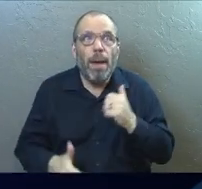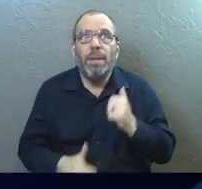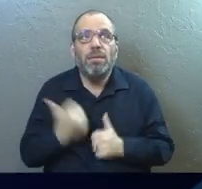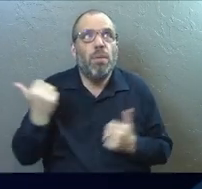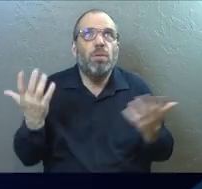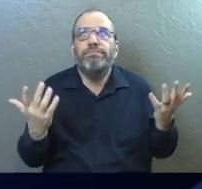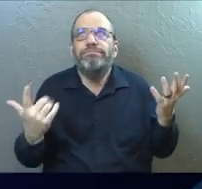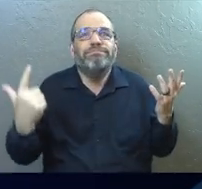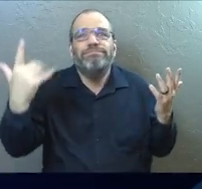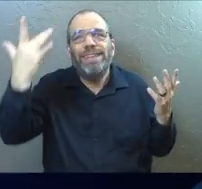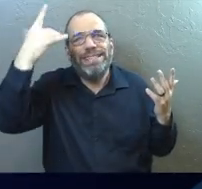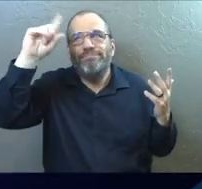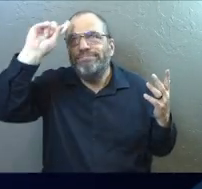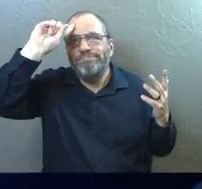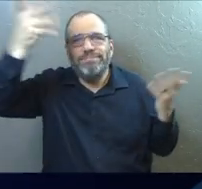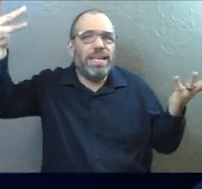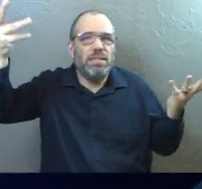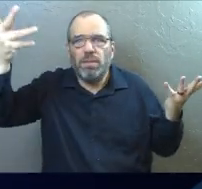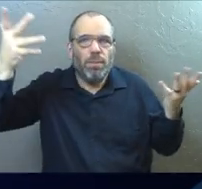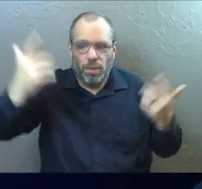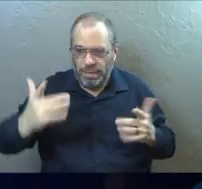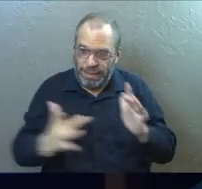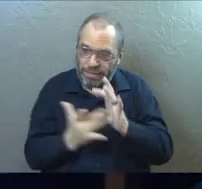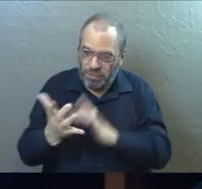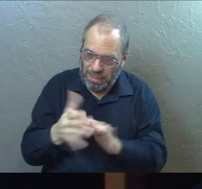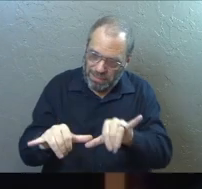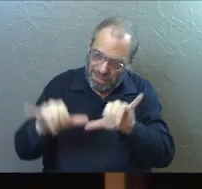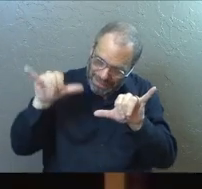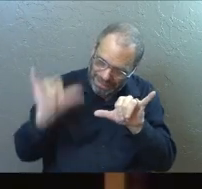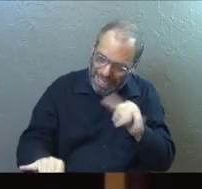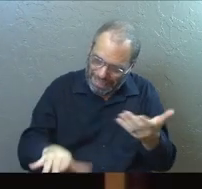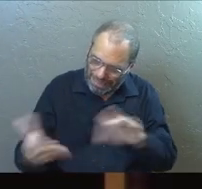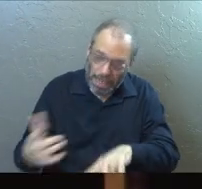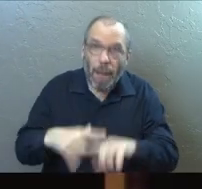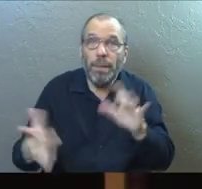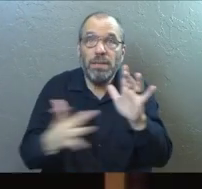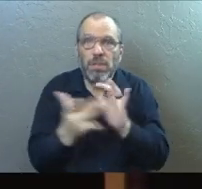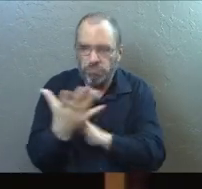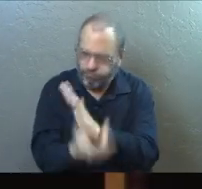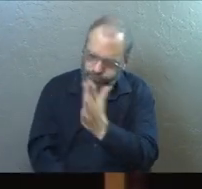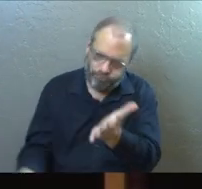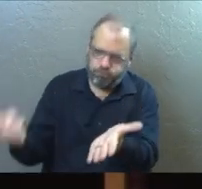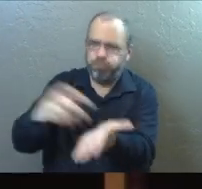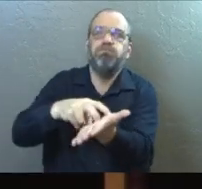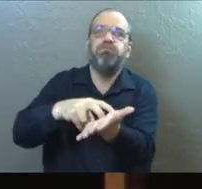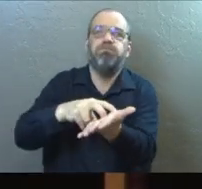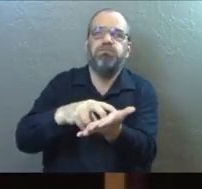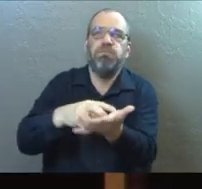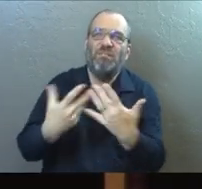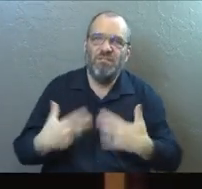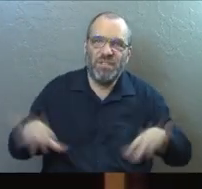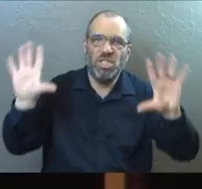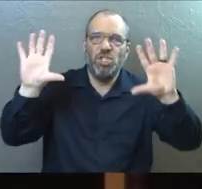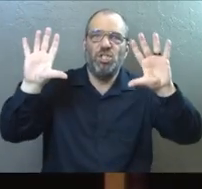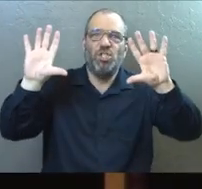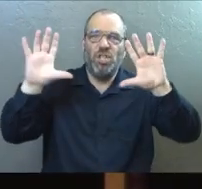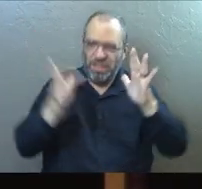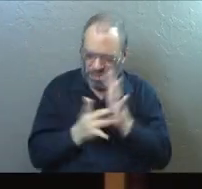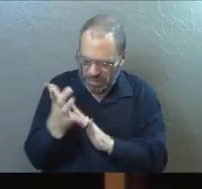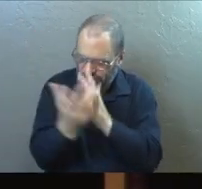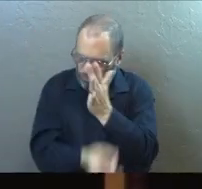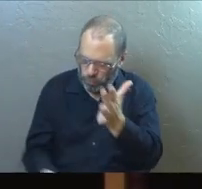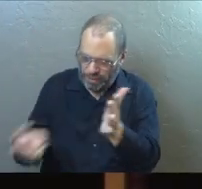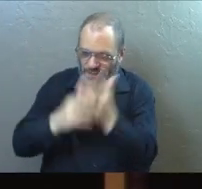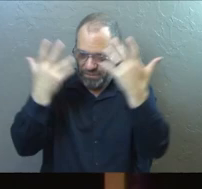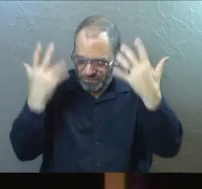most logical life if Christ has not been raised, but he has been raised. He has risen